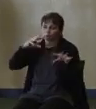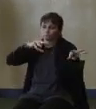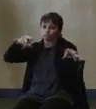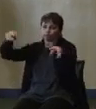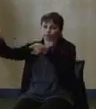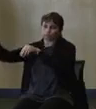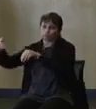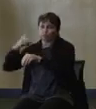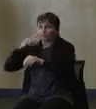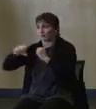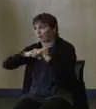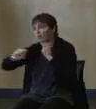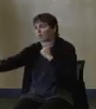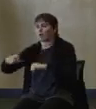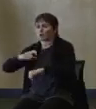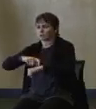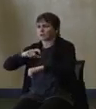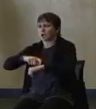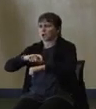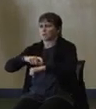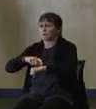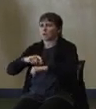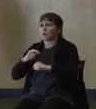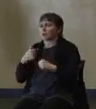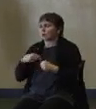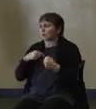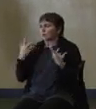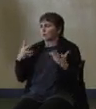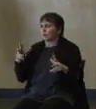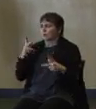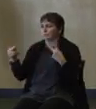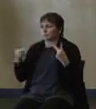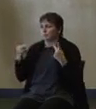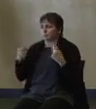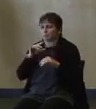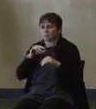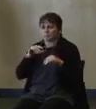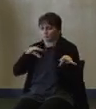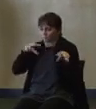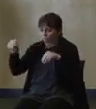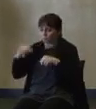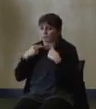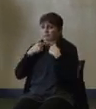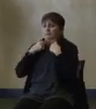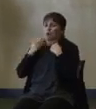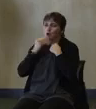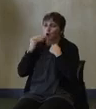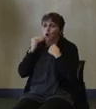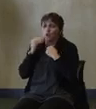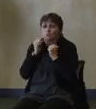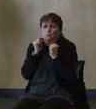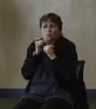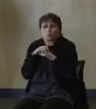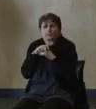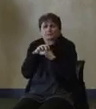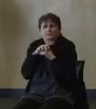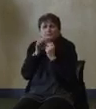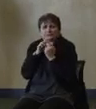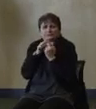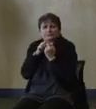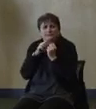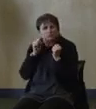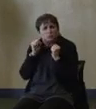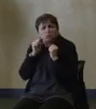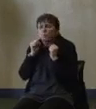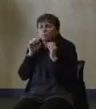time. We certainly don't want anybody sitting in their home freezing during this kind of event. And again,